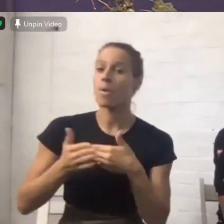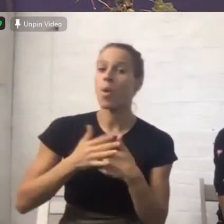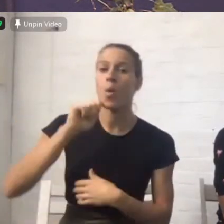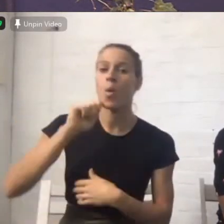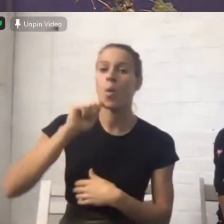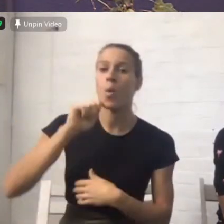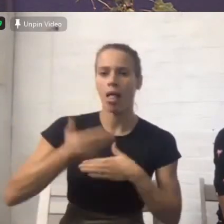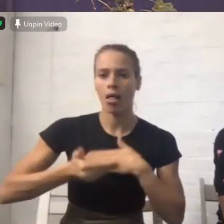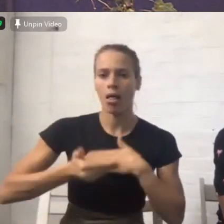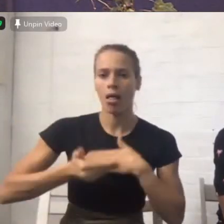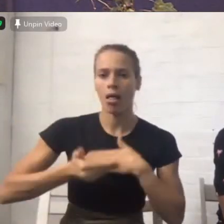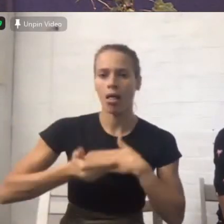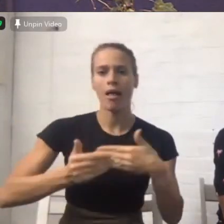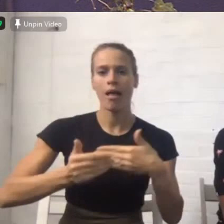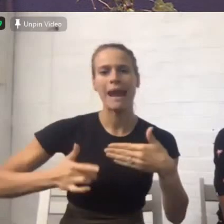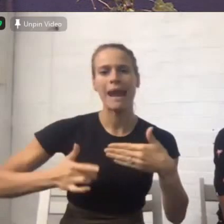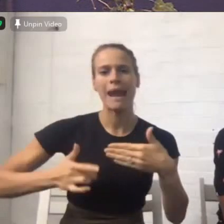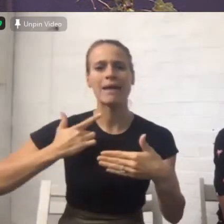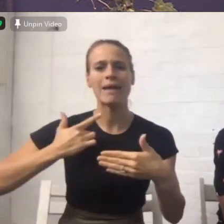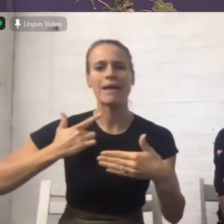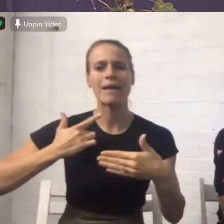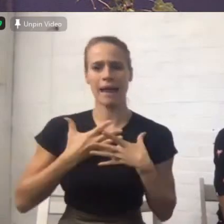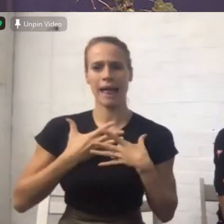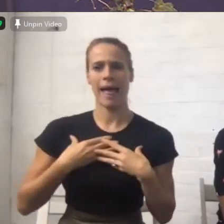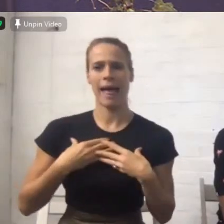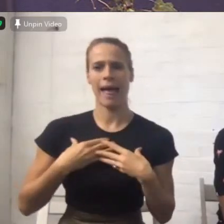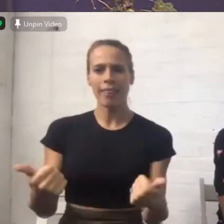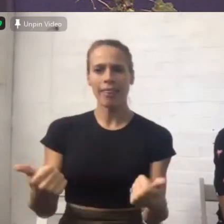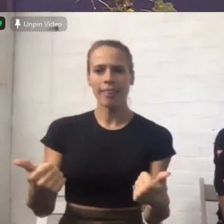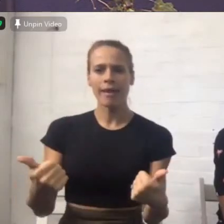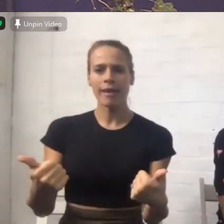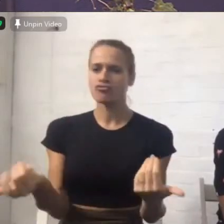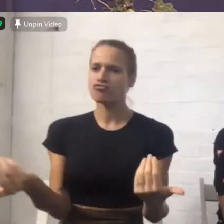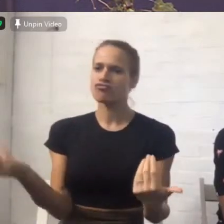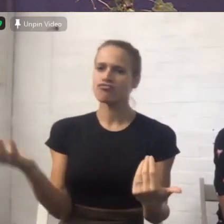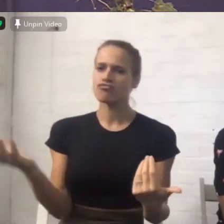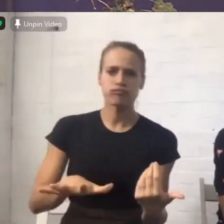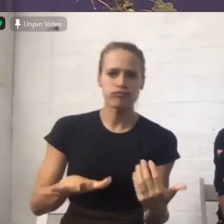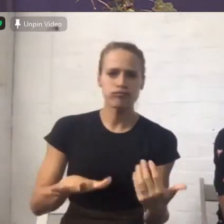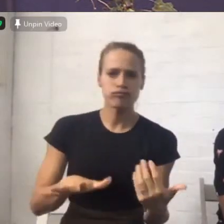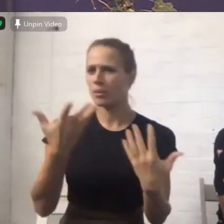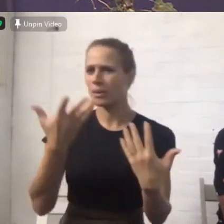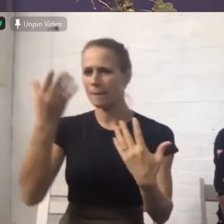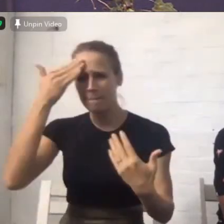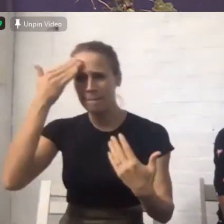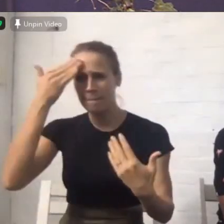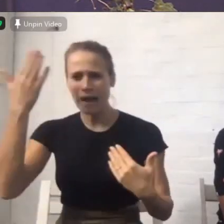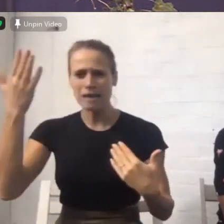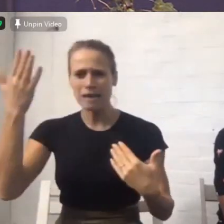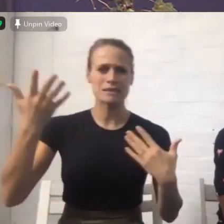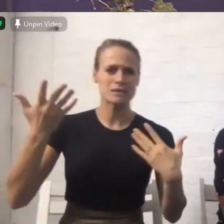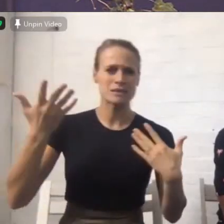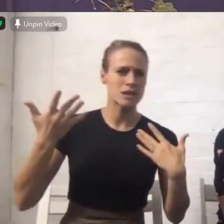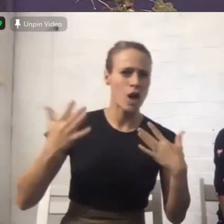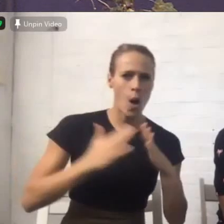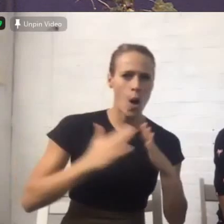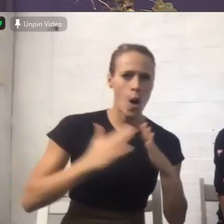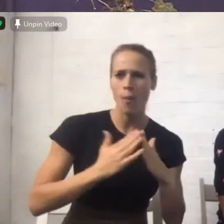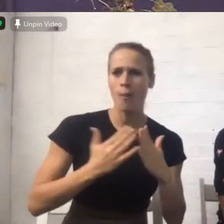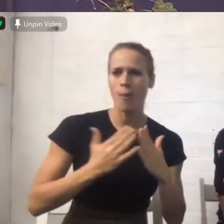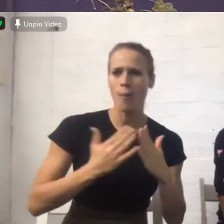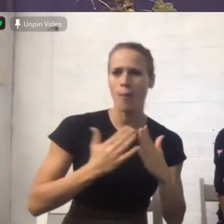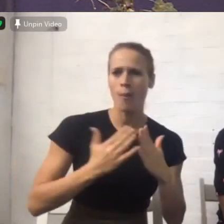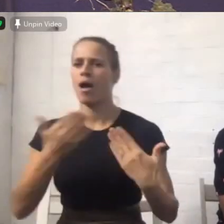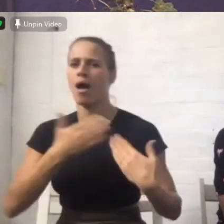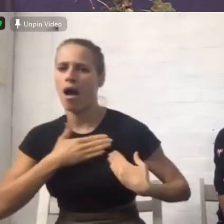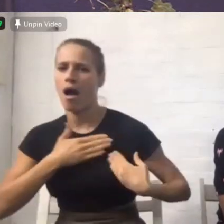shalom it will come into your home it will come into your mind it will come into your heart it will come into your